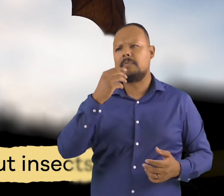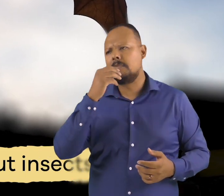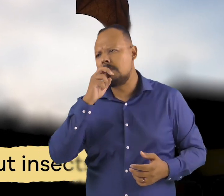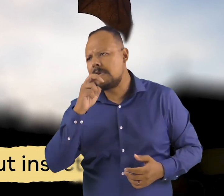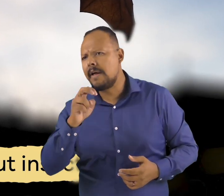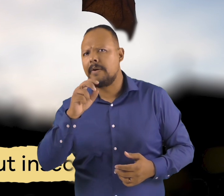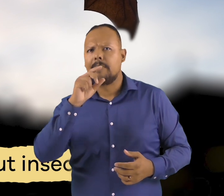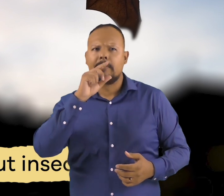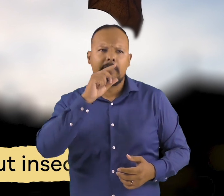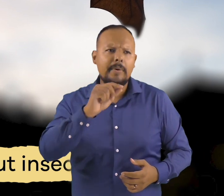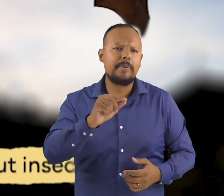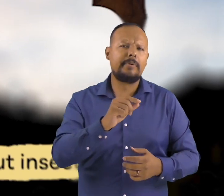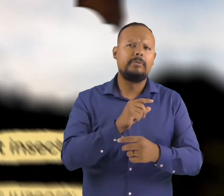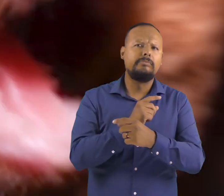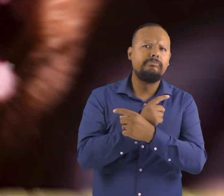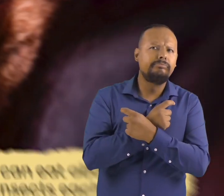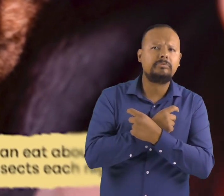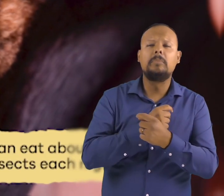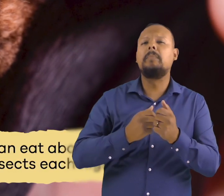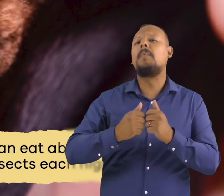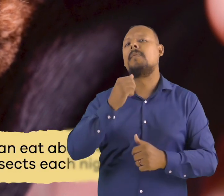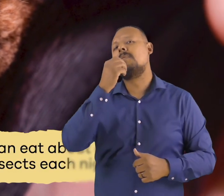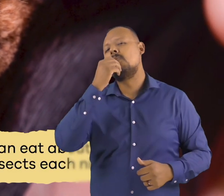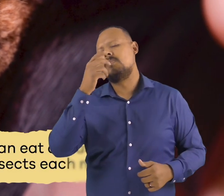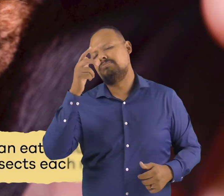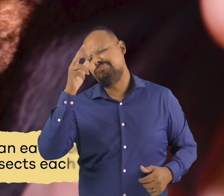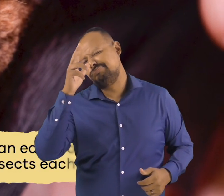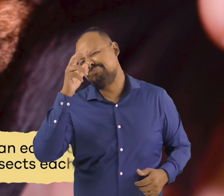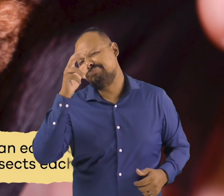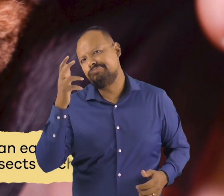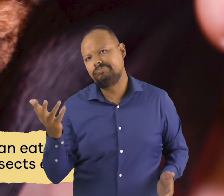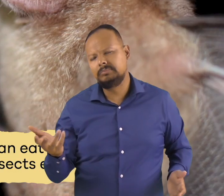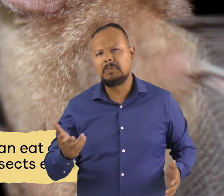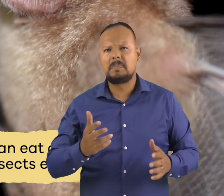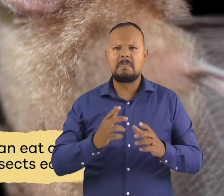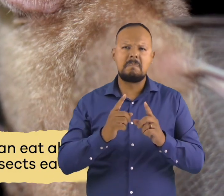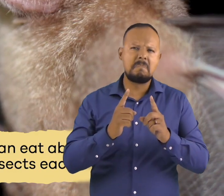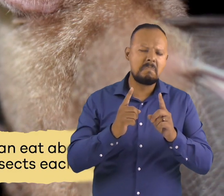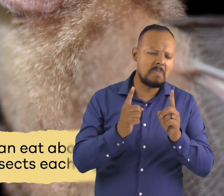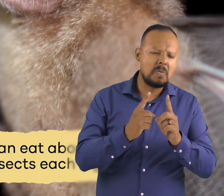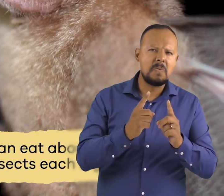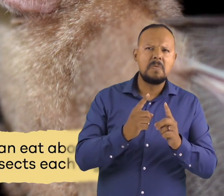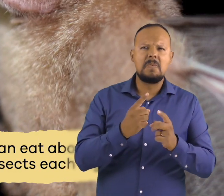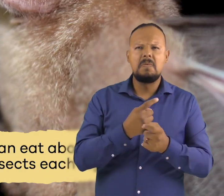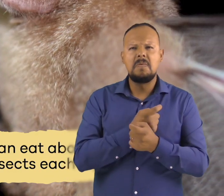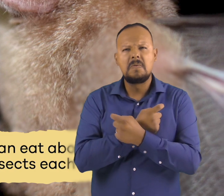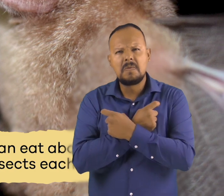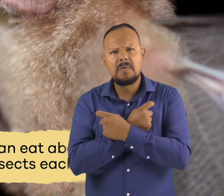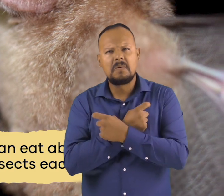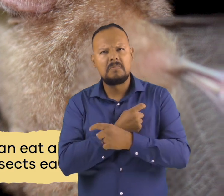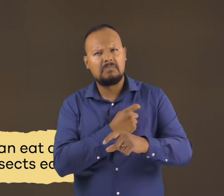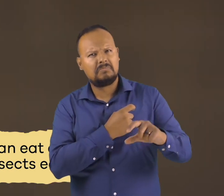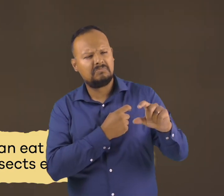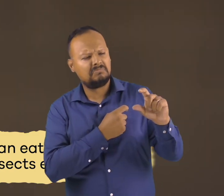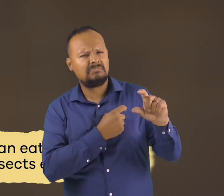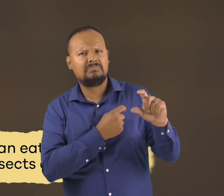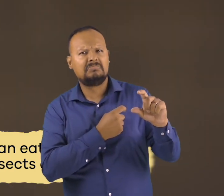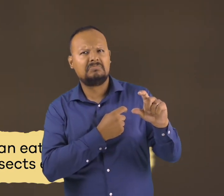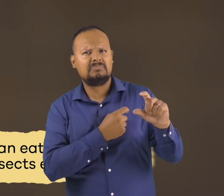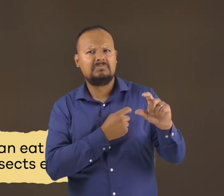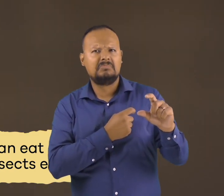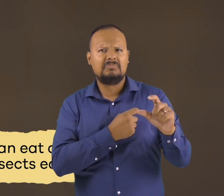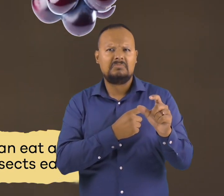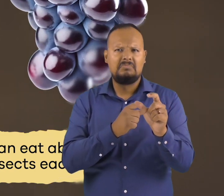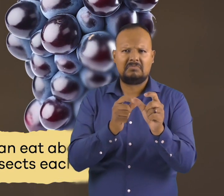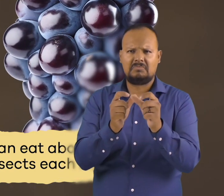eat nothing but insects. Small bats, the size of an adult thumb, can eat about 4 to 8